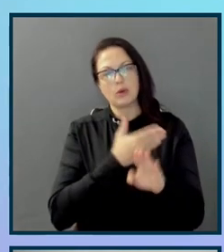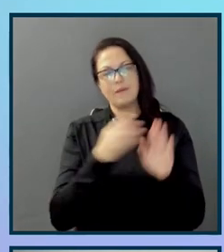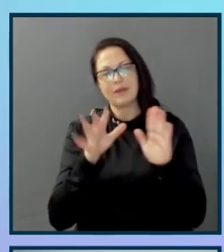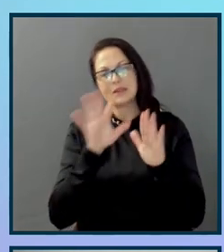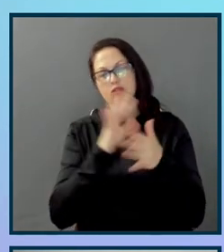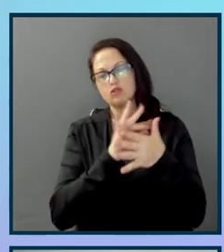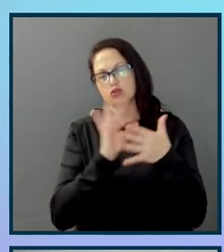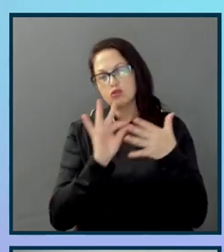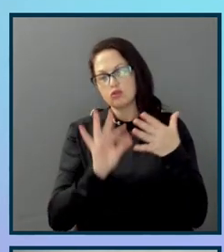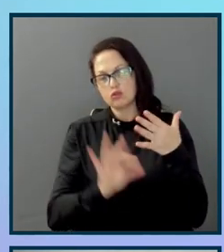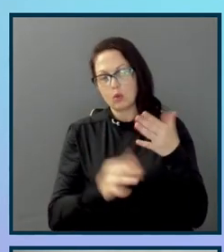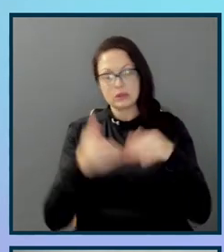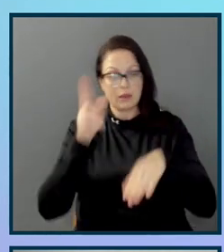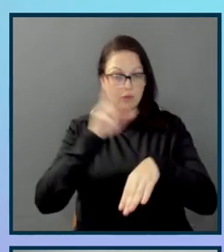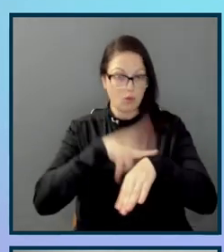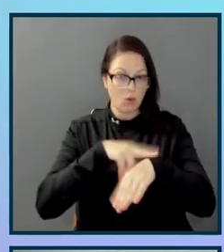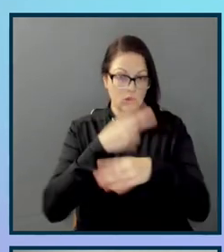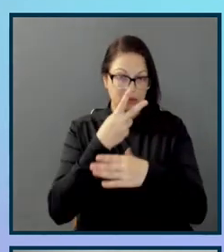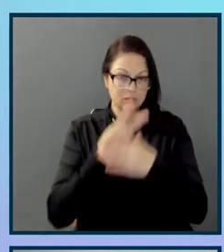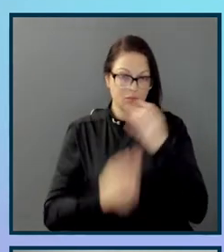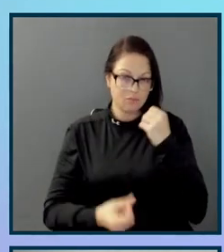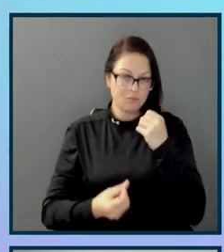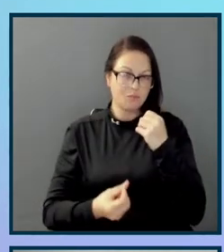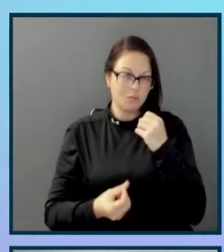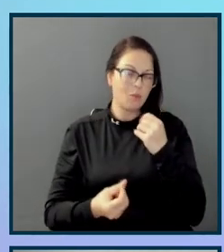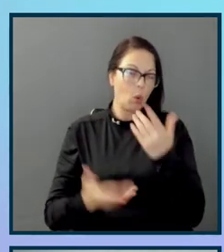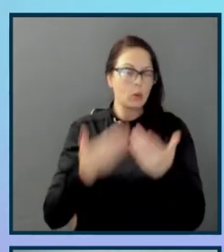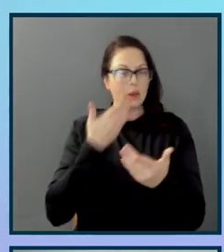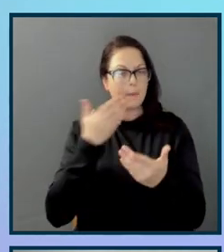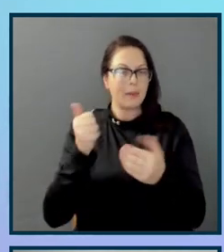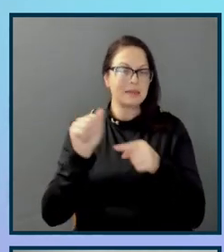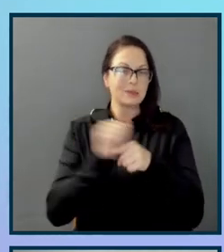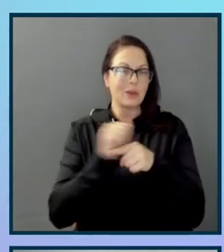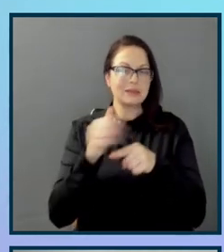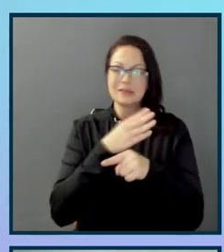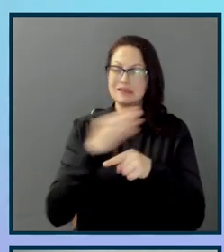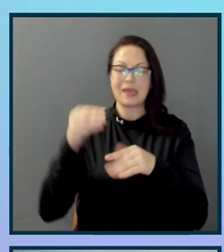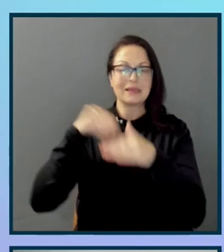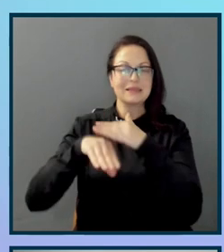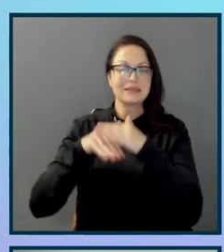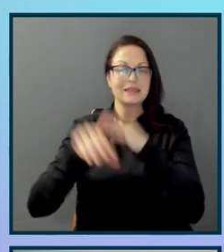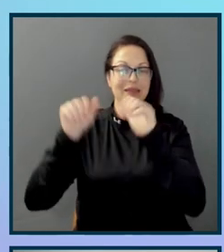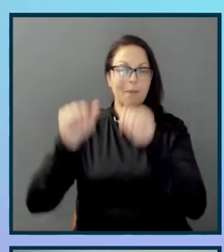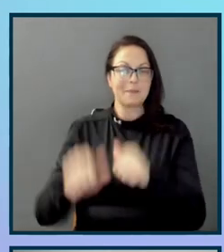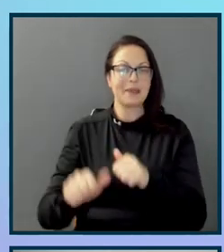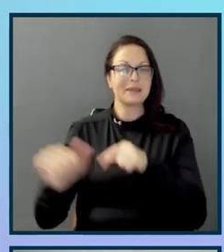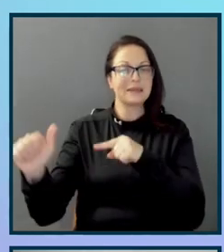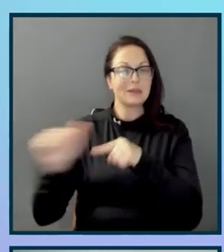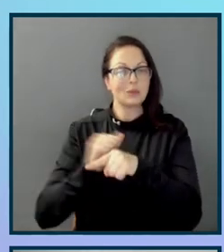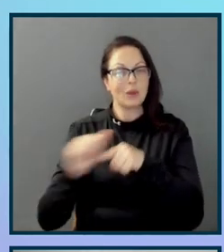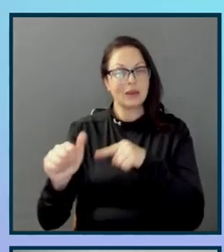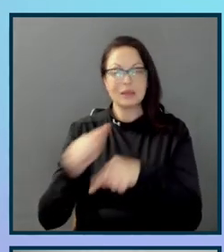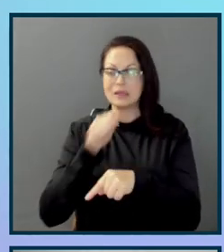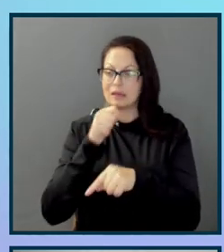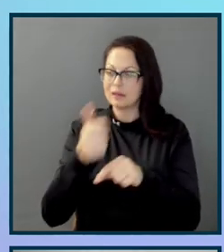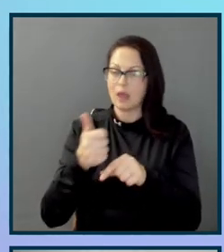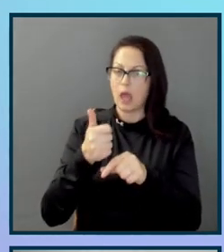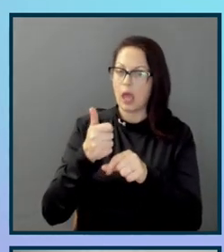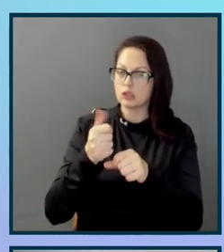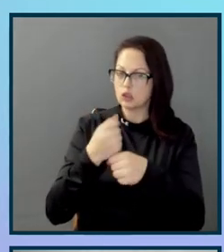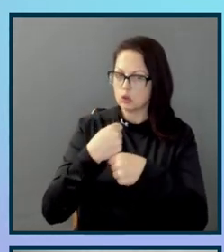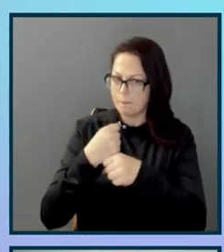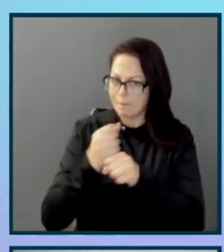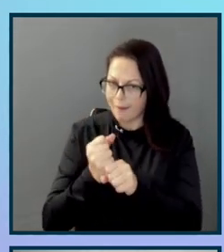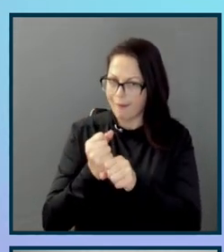of course, we know both UX best practices and accessibility best practices are to not make your users remember previous